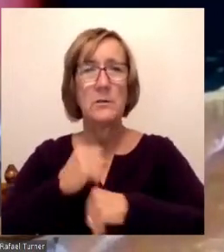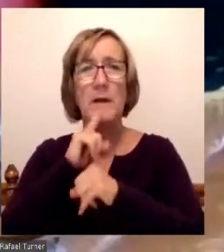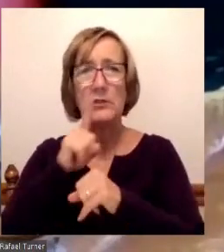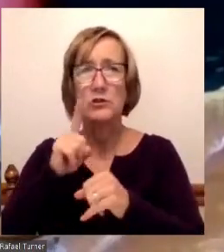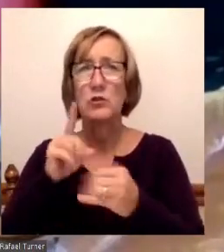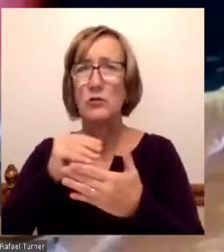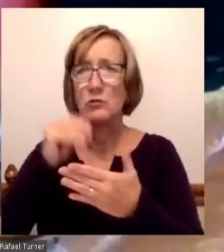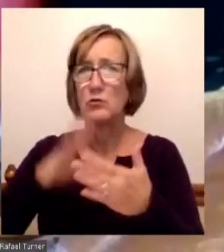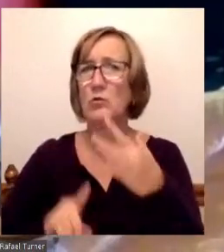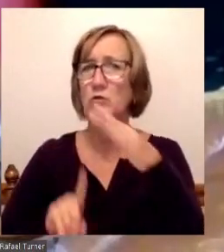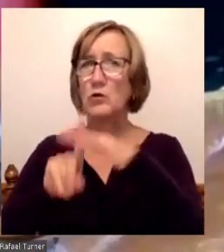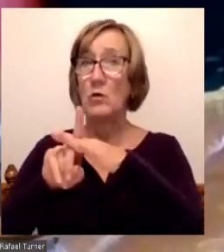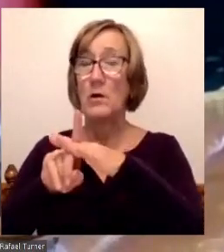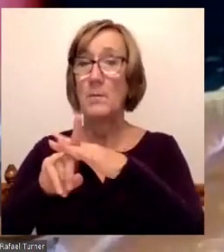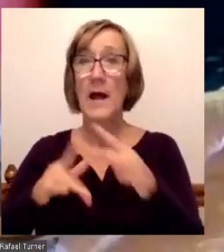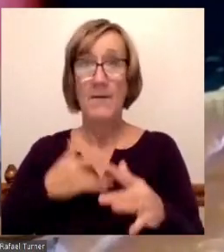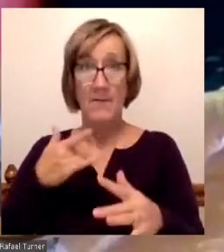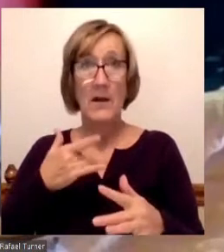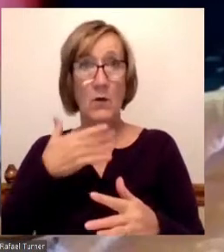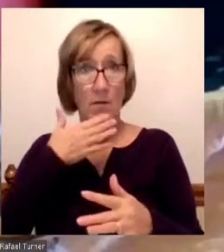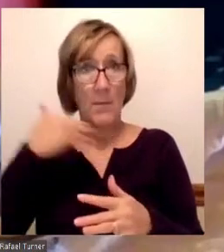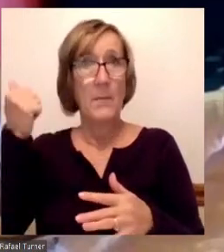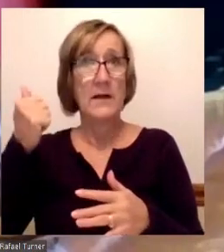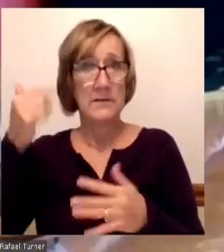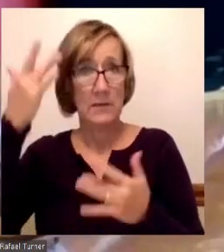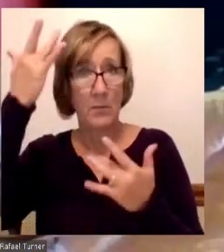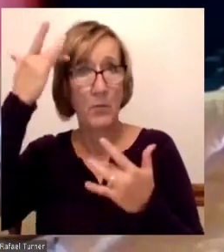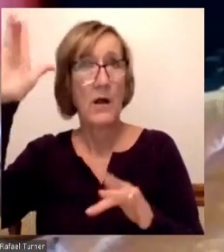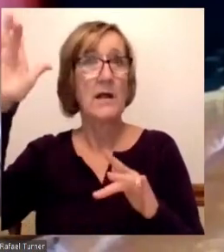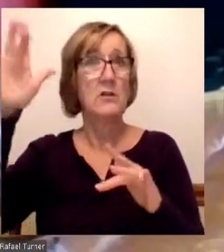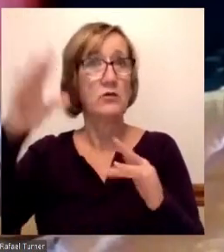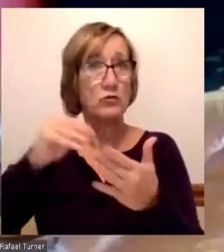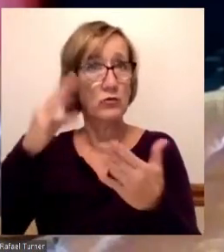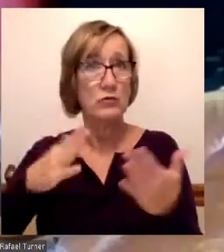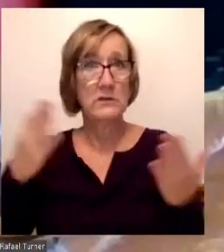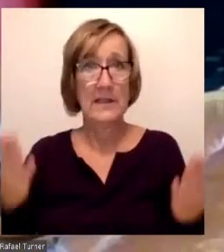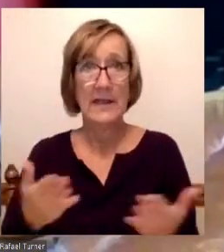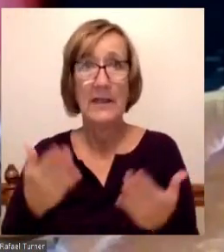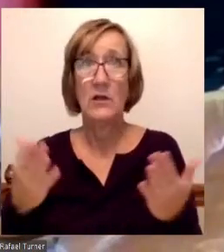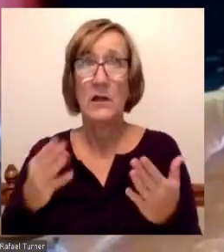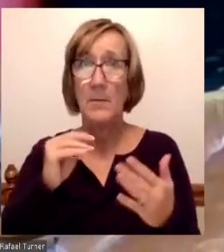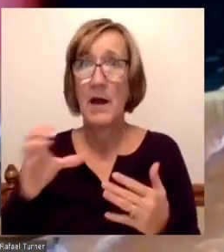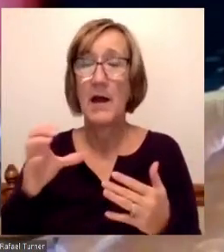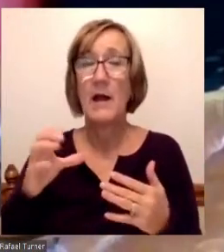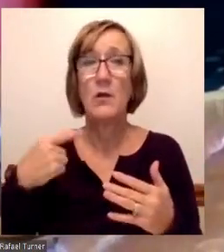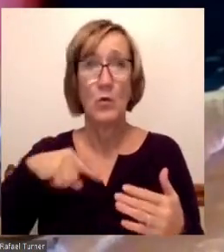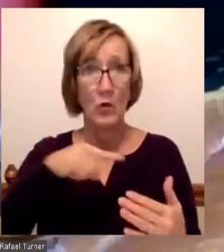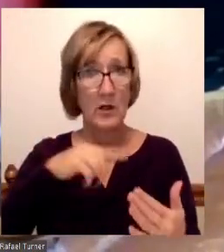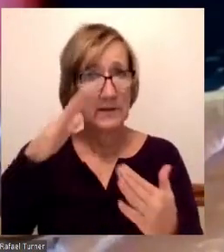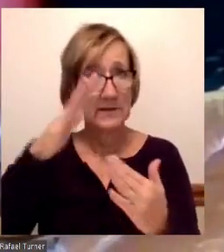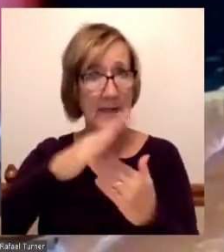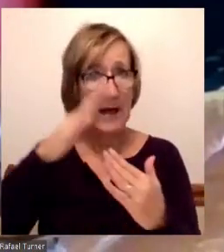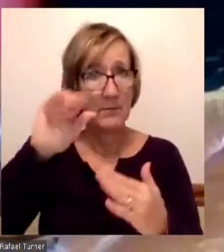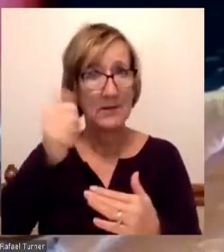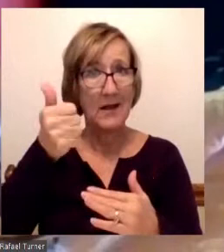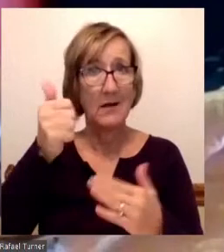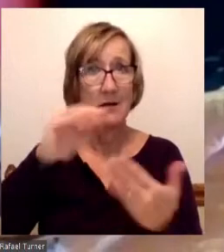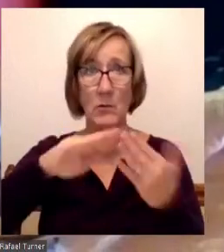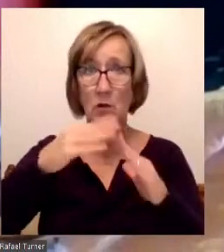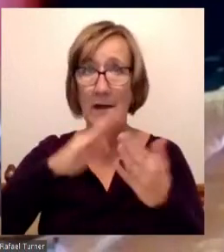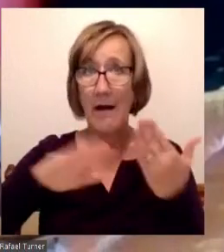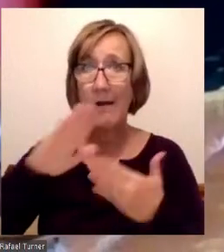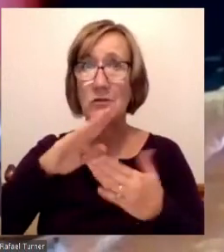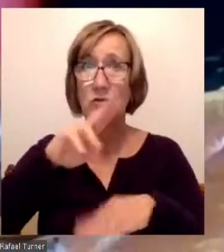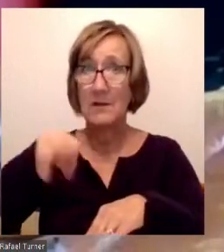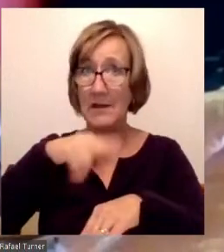the best and brightest students that show up at Mott. We know that we're a top 10 community college in the nation. So we know that we